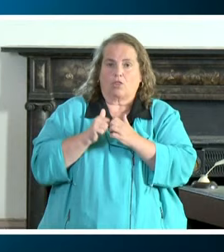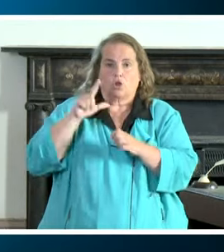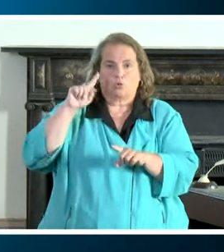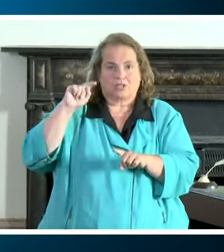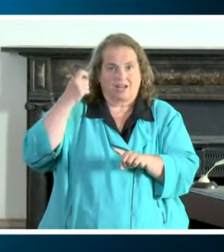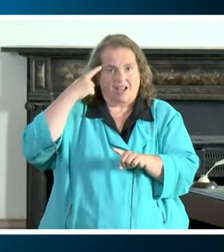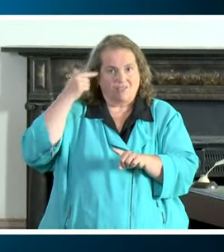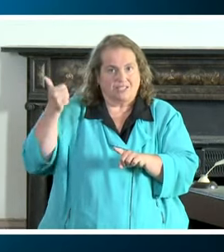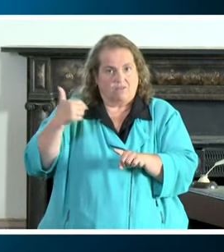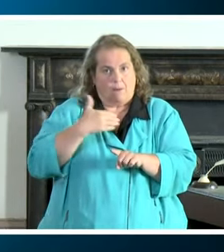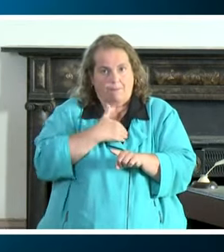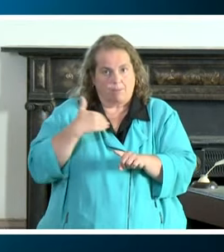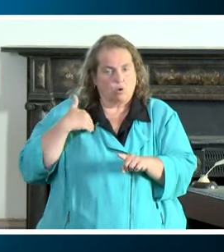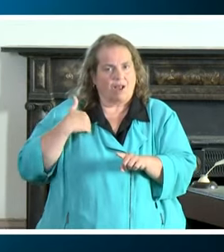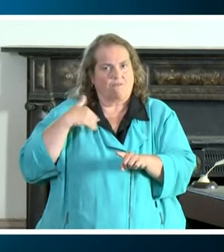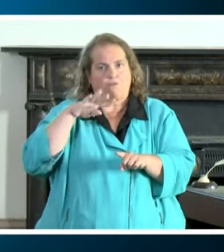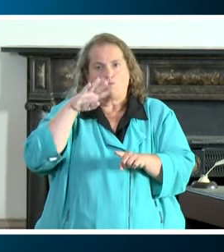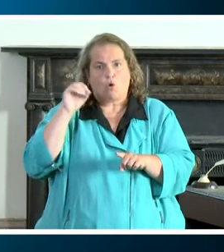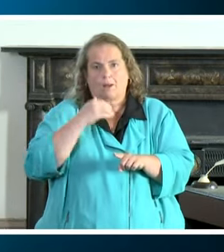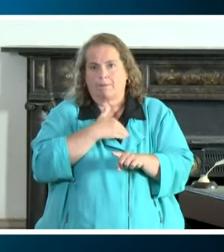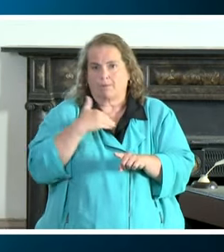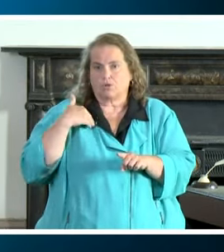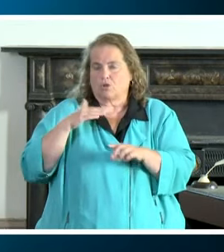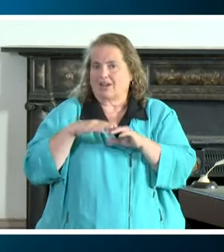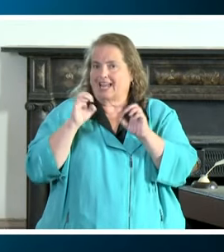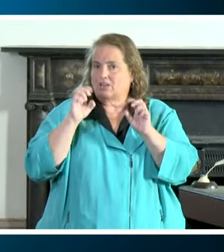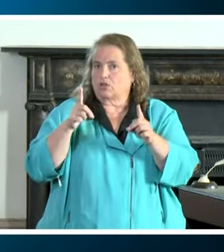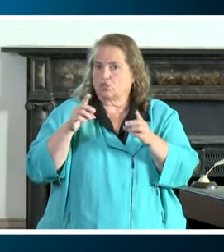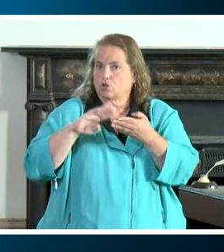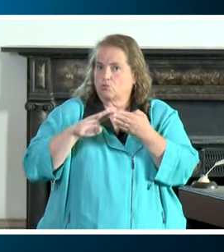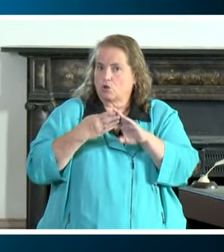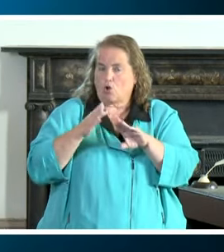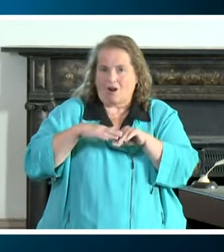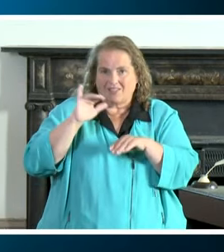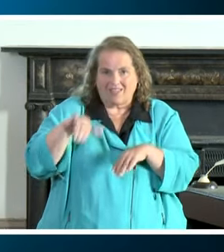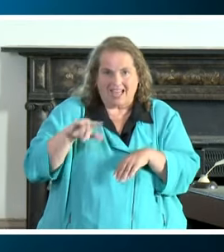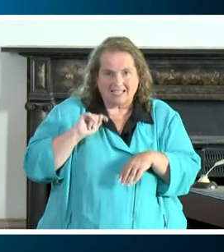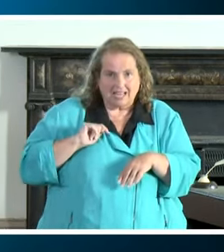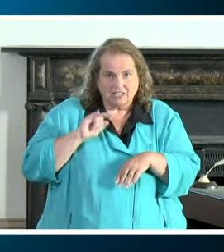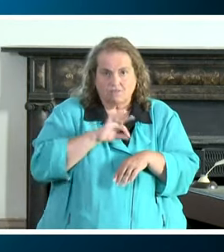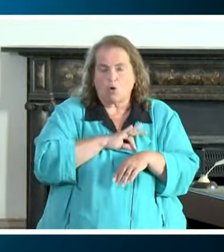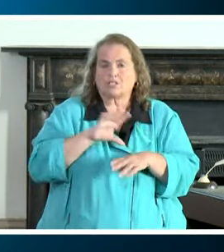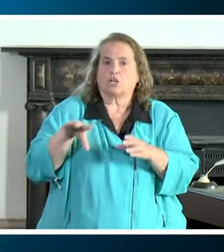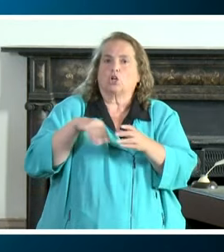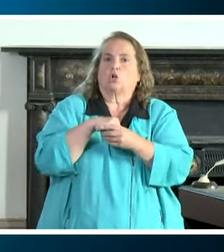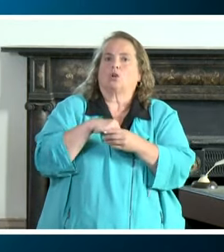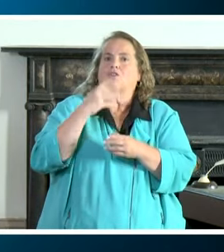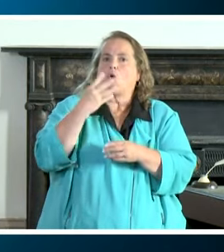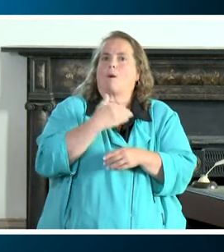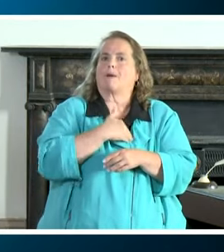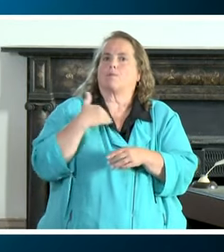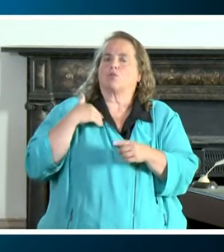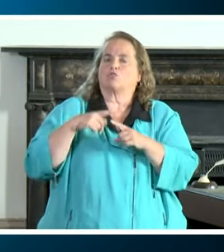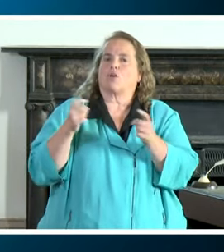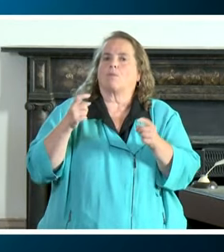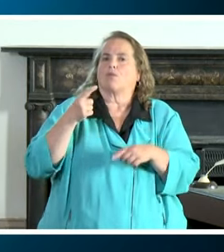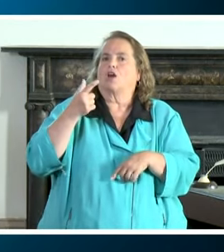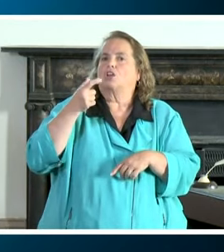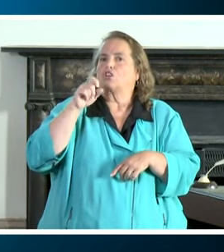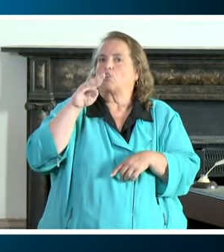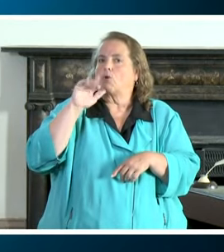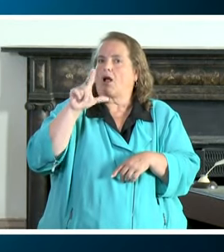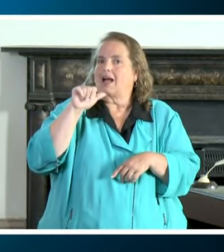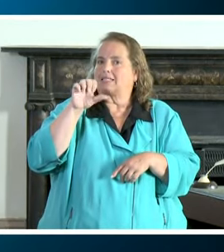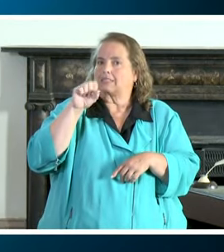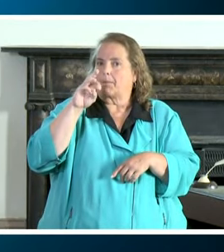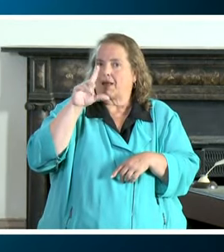is a member. We have over 40 members from the education community on that task force, including four members of the General Assembly. And I've